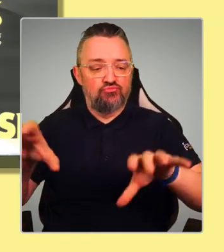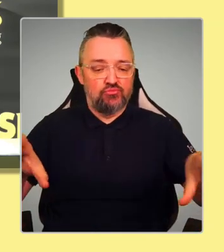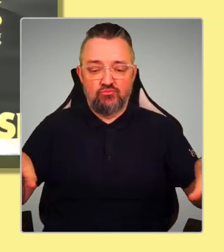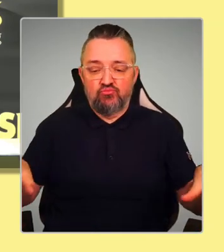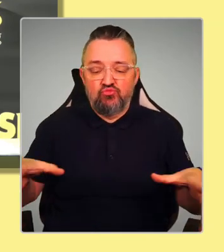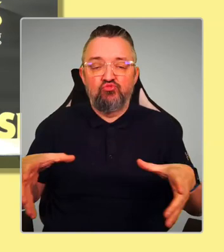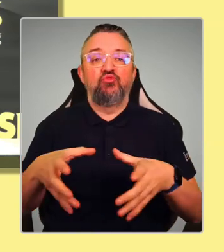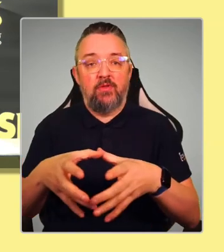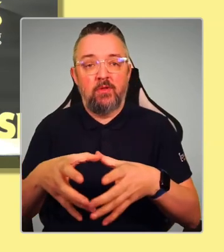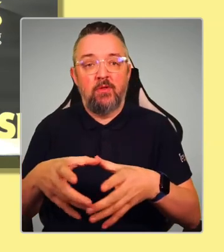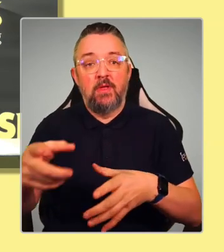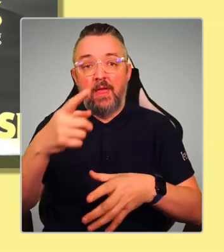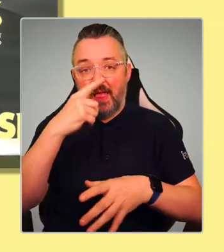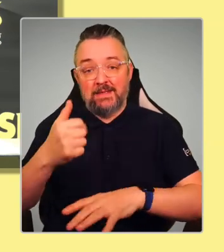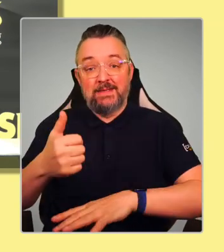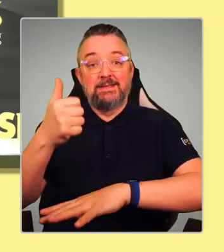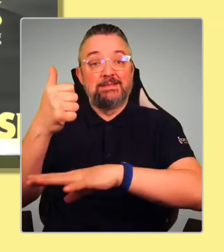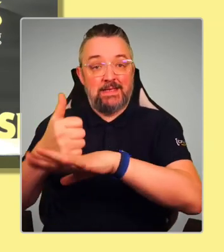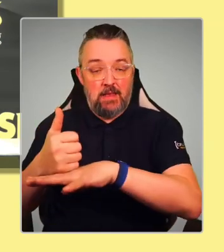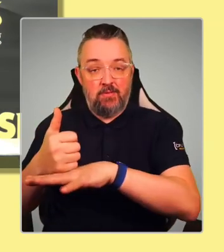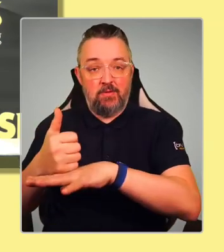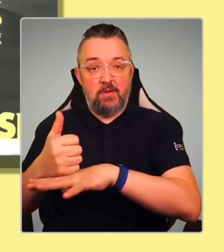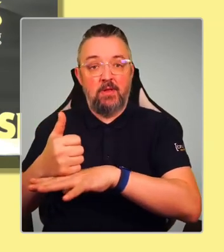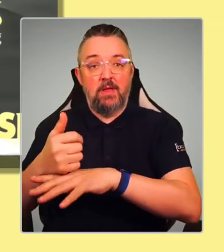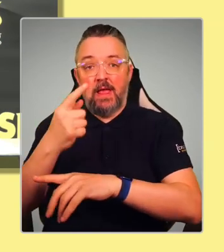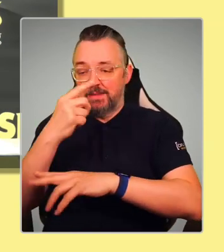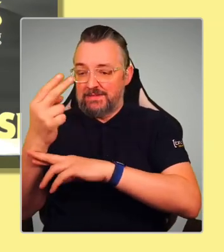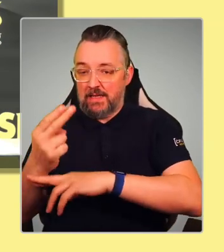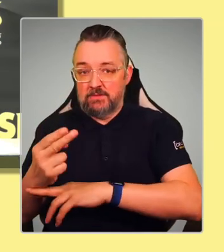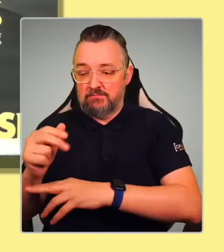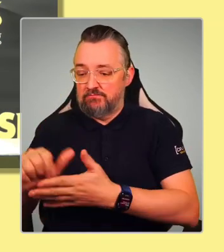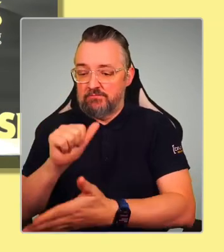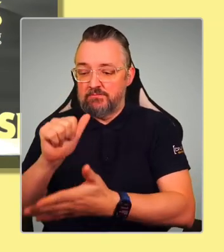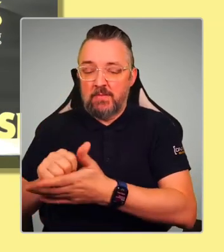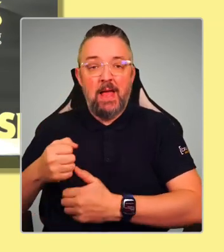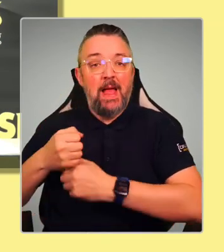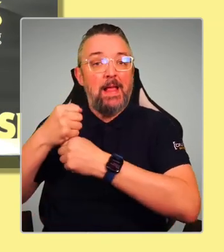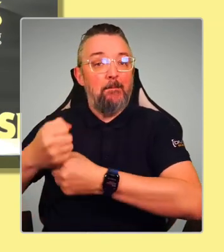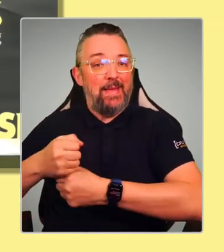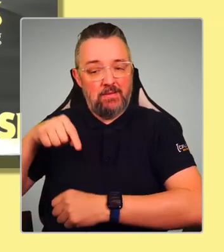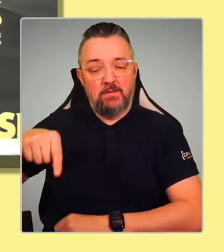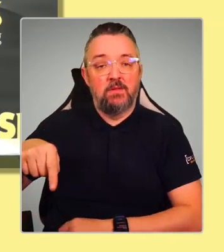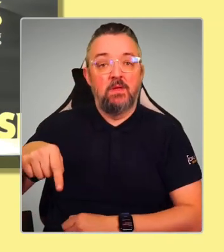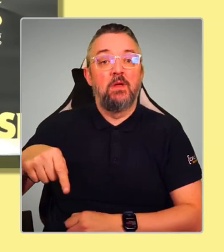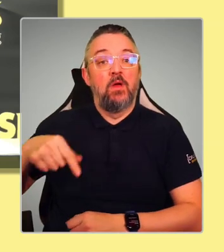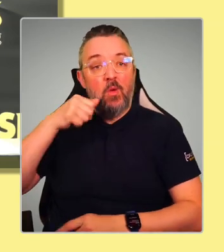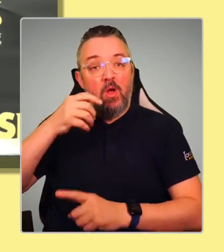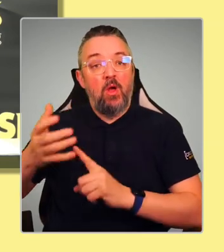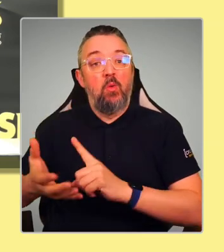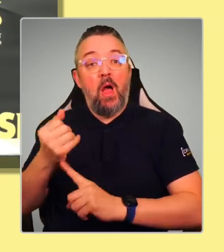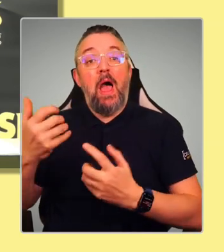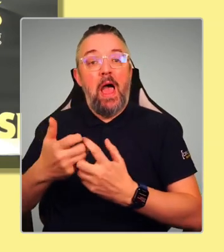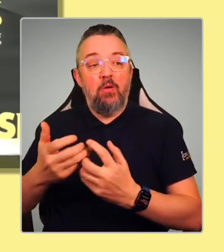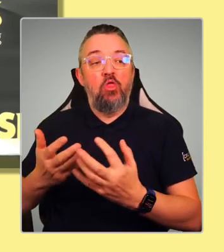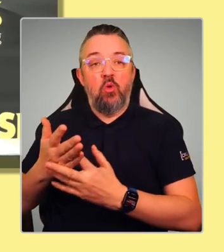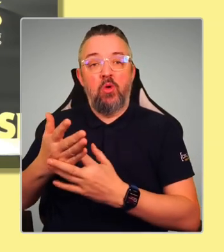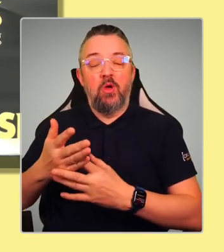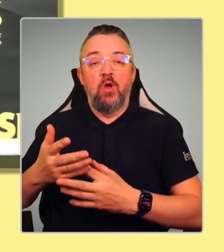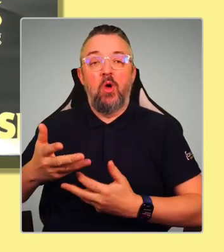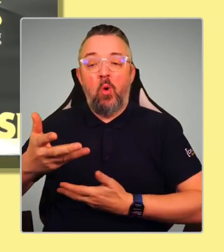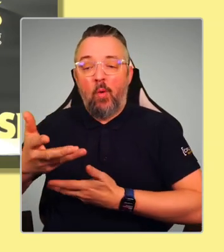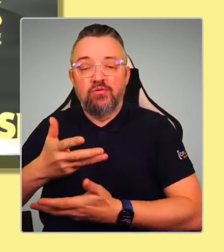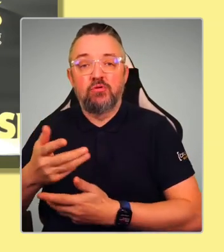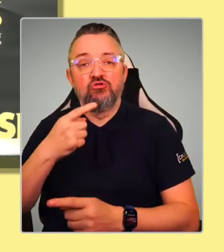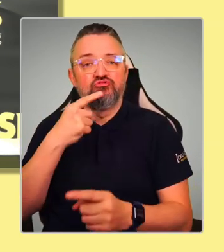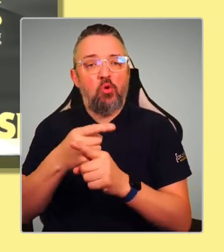they want to design an effective campaign, which I believe will be one through conversations, person to person, talking to people about